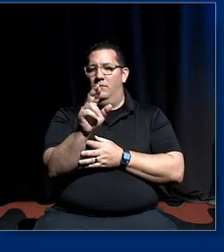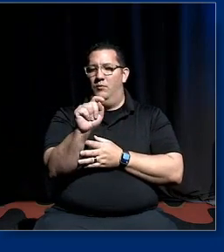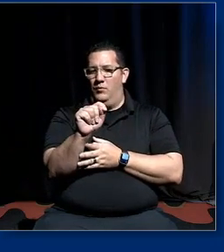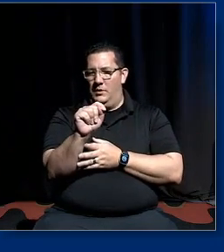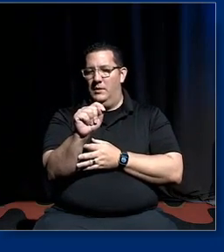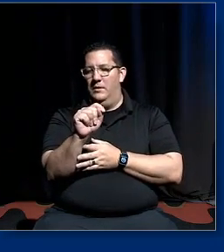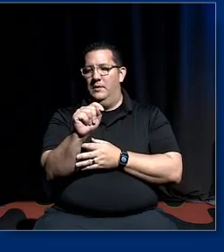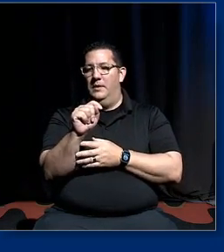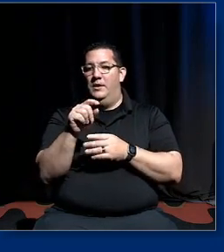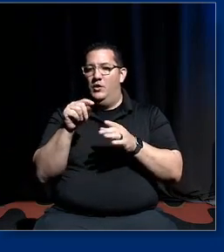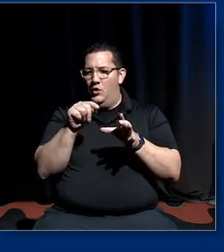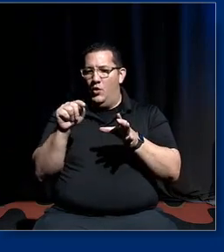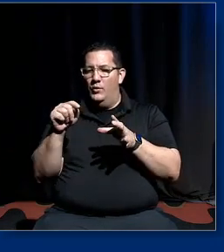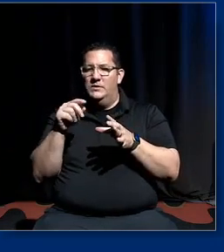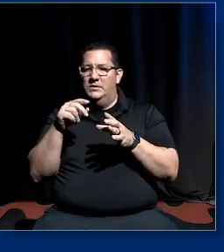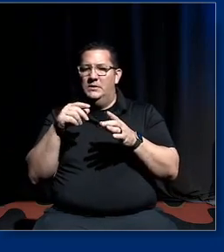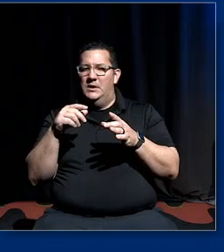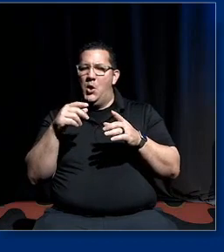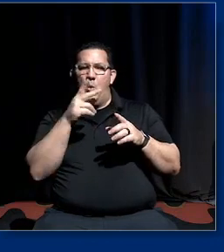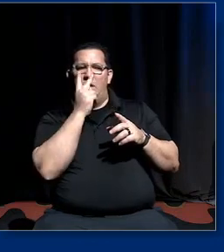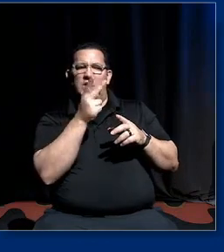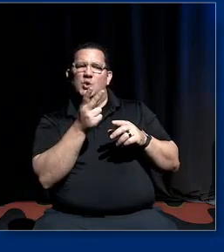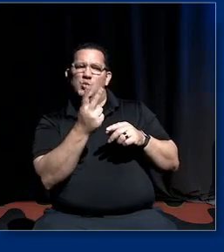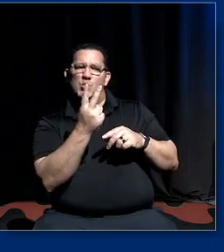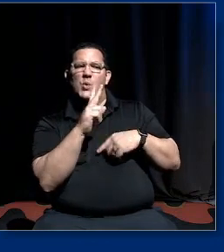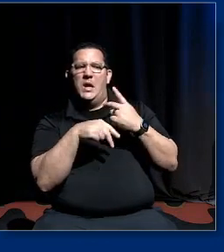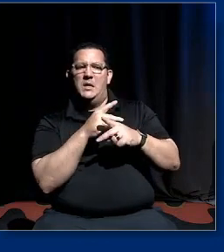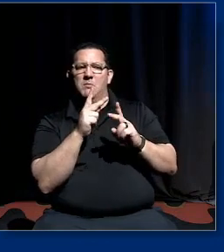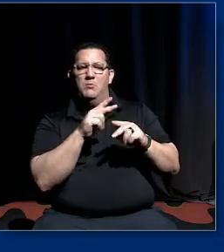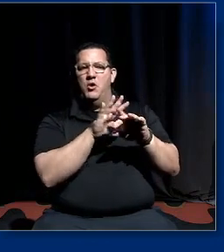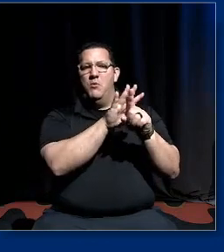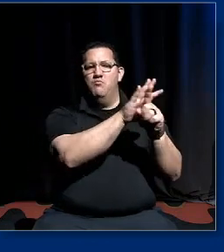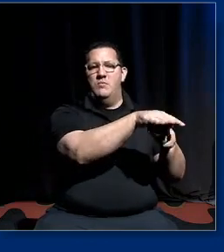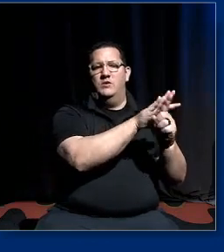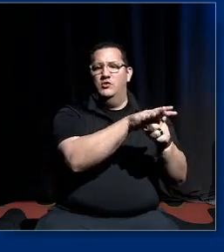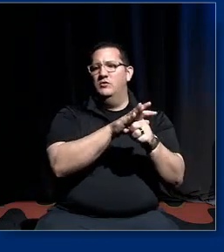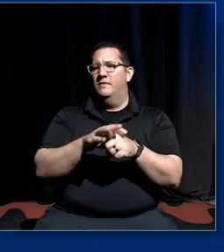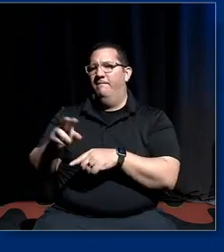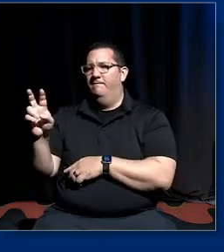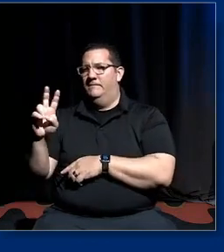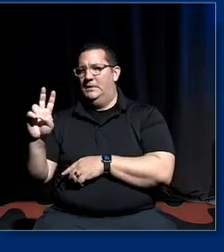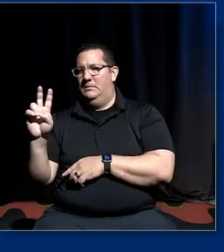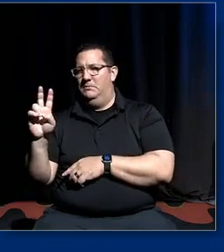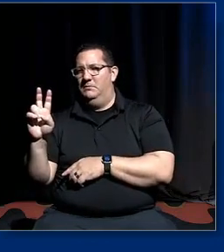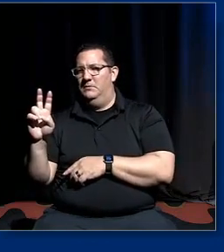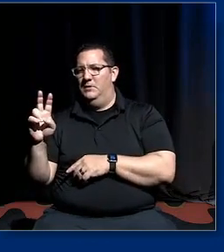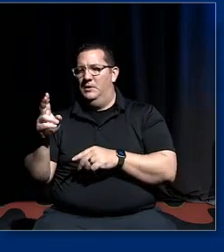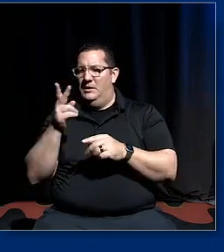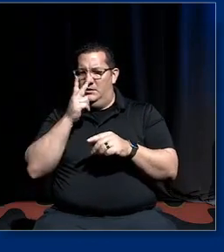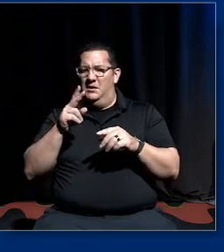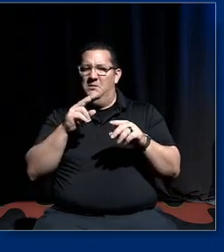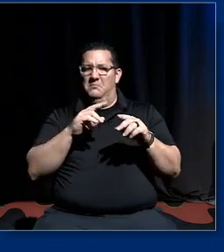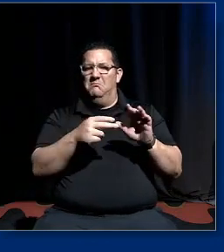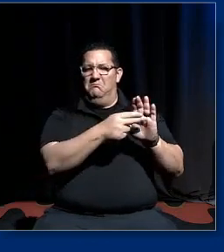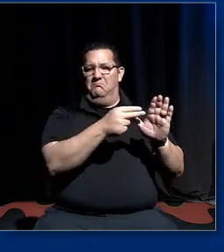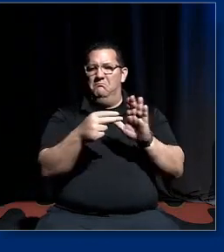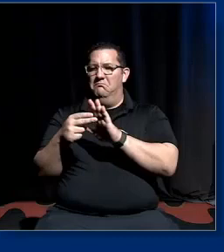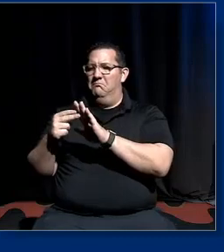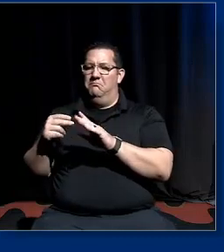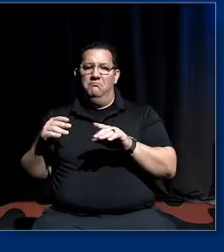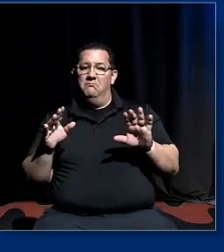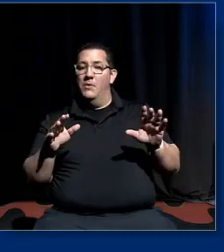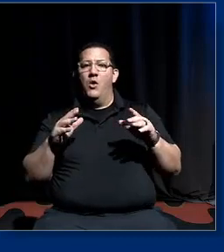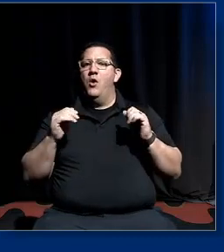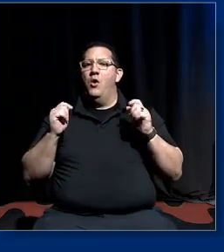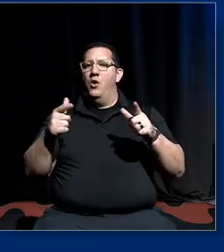only see two kinds of people oppressors and victims so they say that all white people are equally